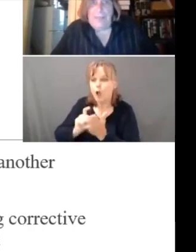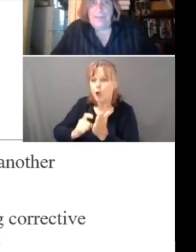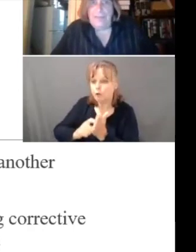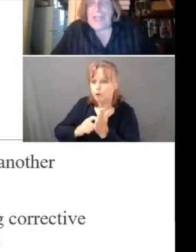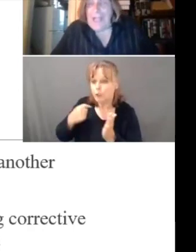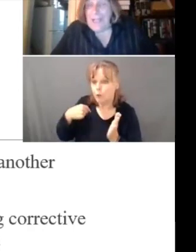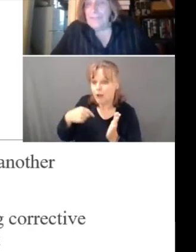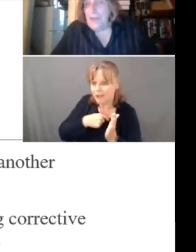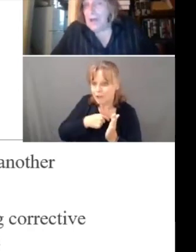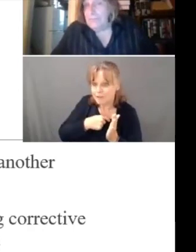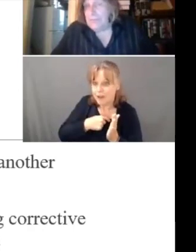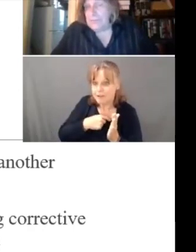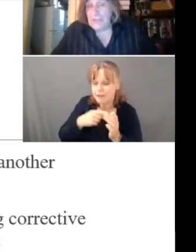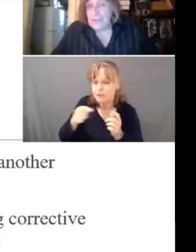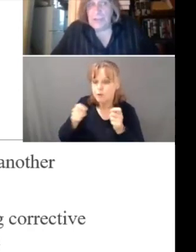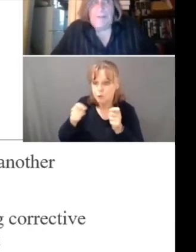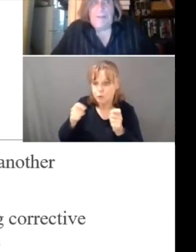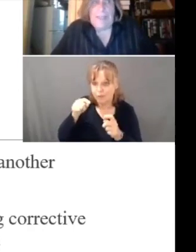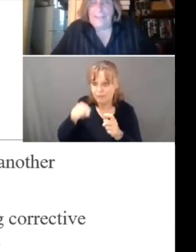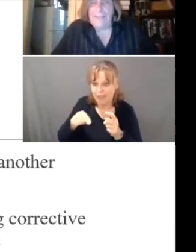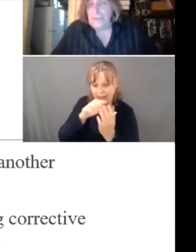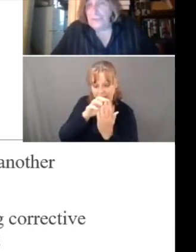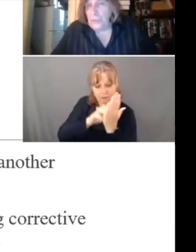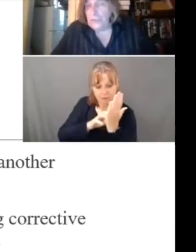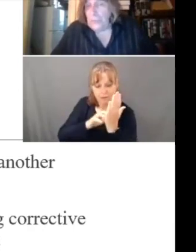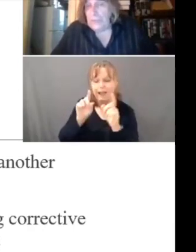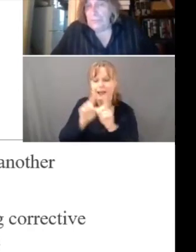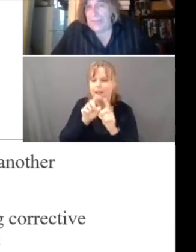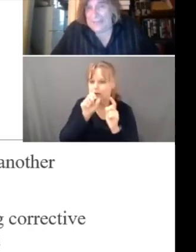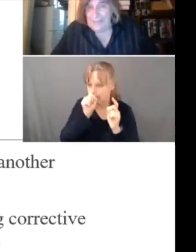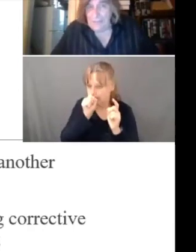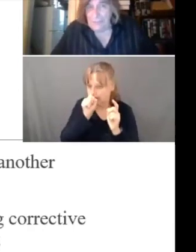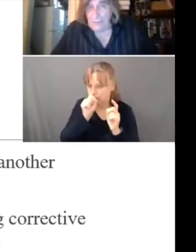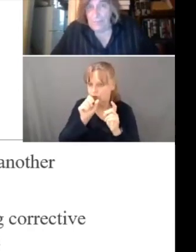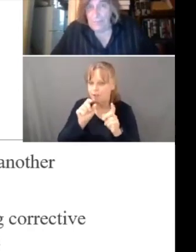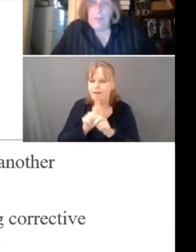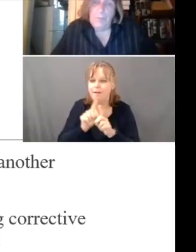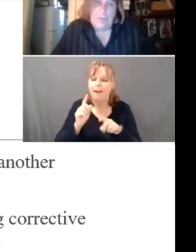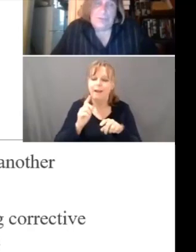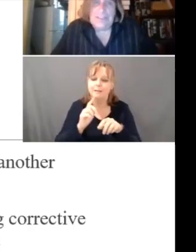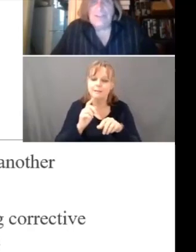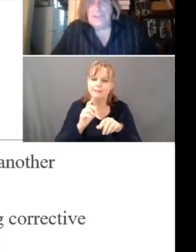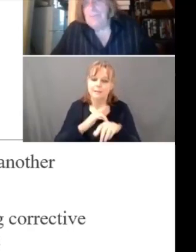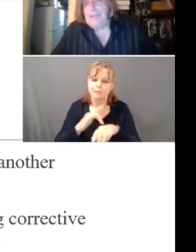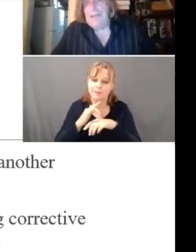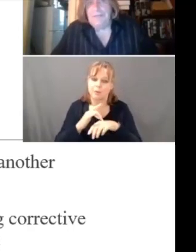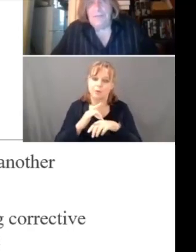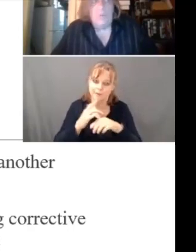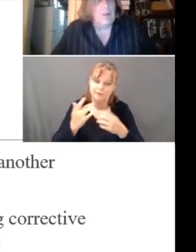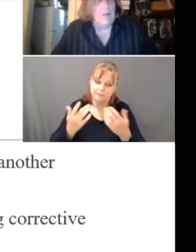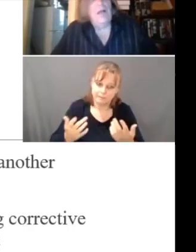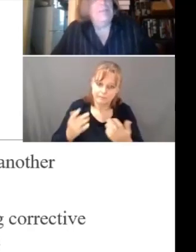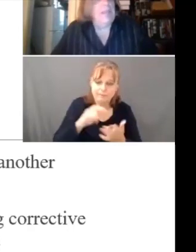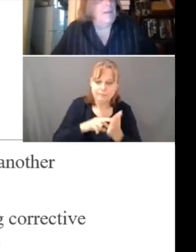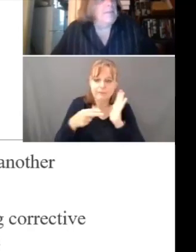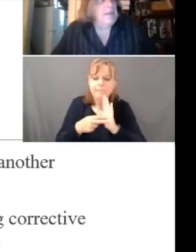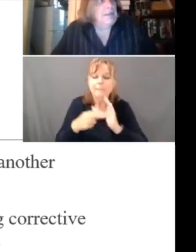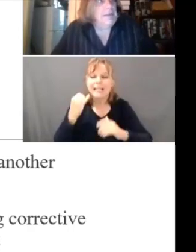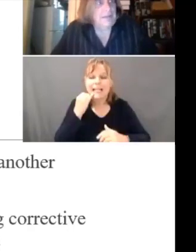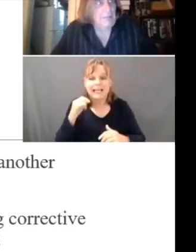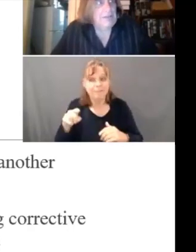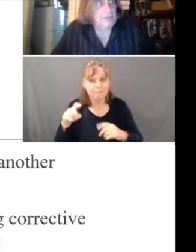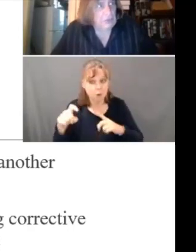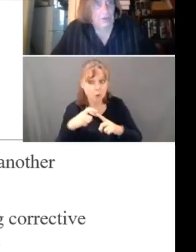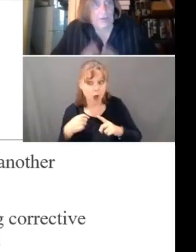that information as confidential as the source we obtained it from, which essentially means if you were to call me up